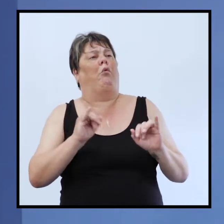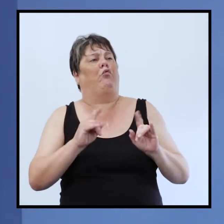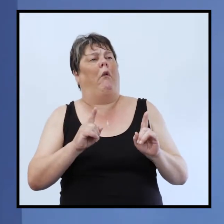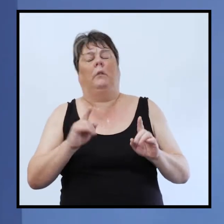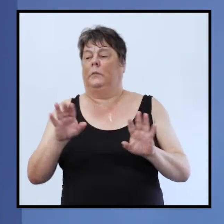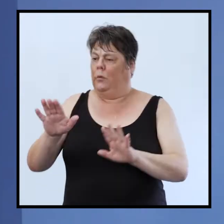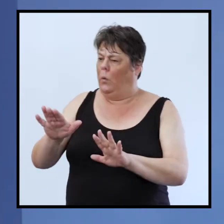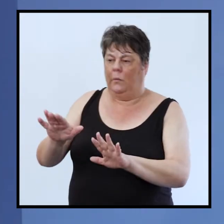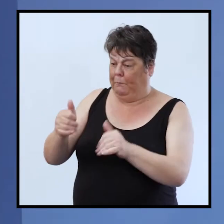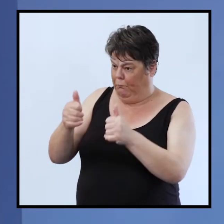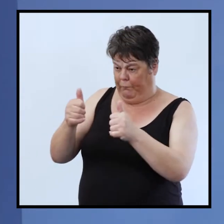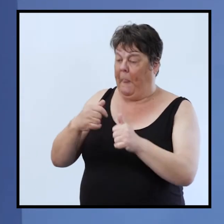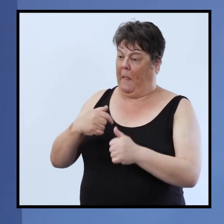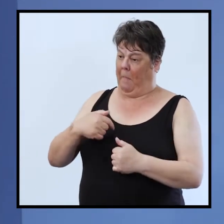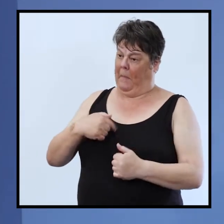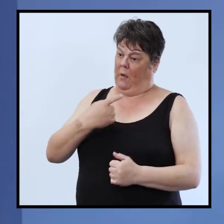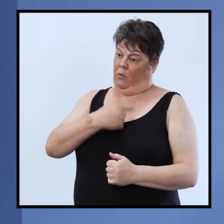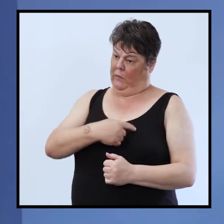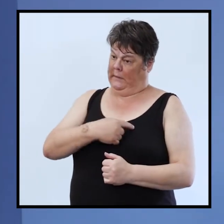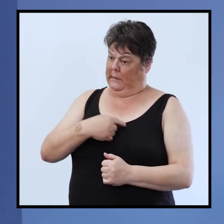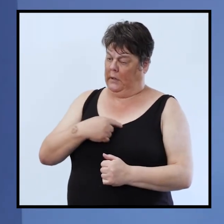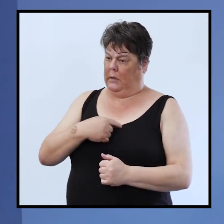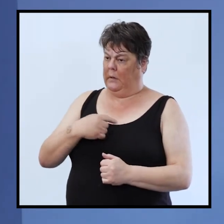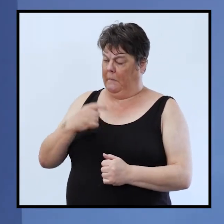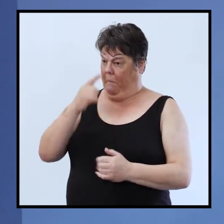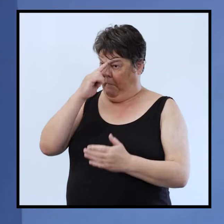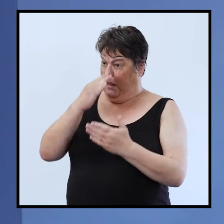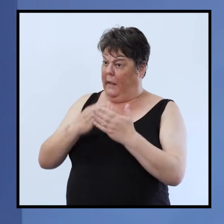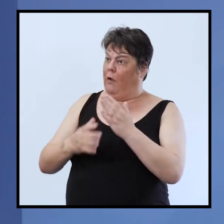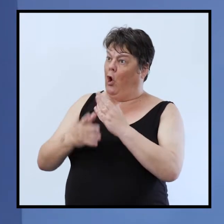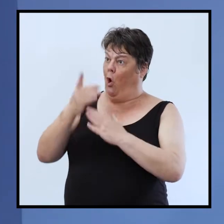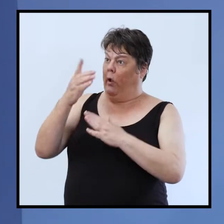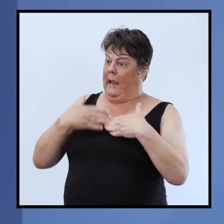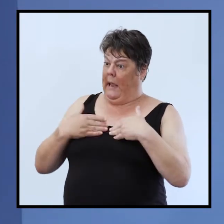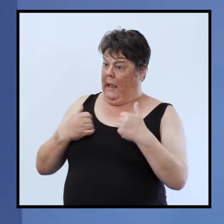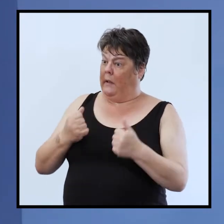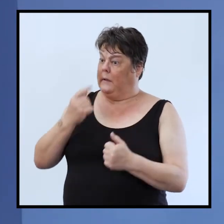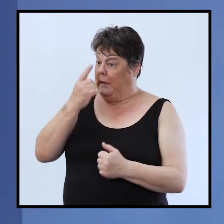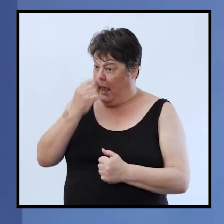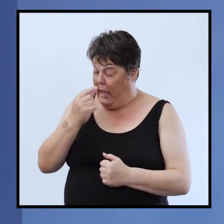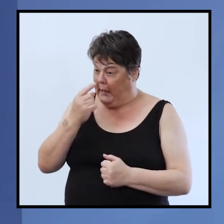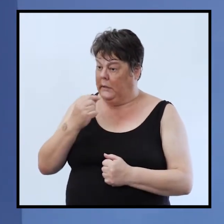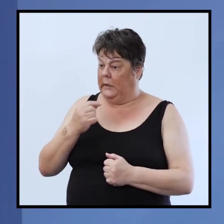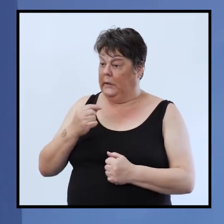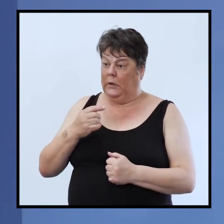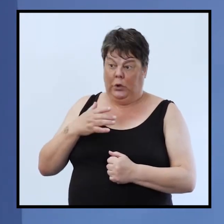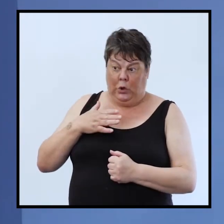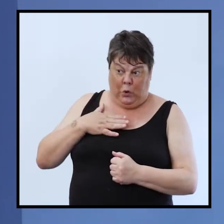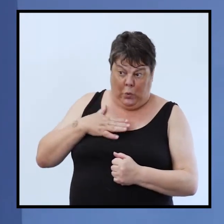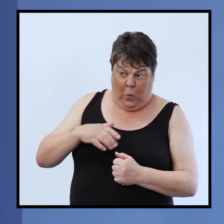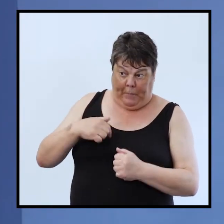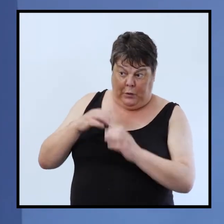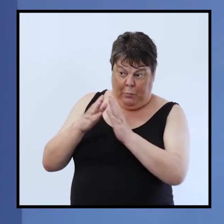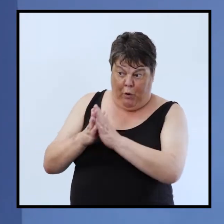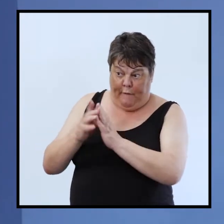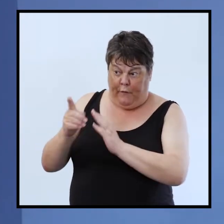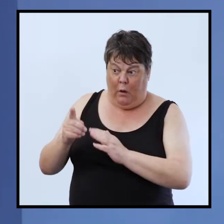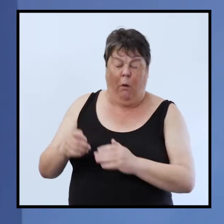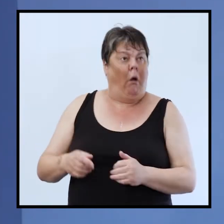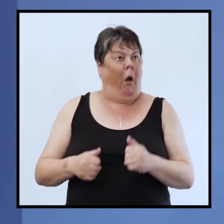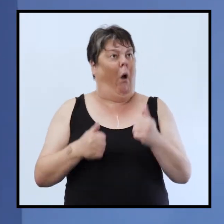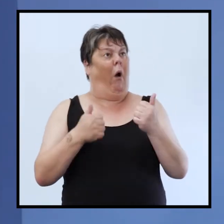uh look i'm a christian and i believe god heals and pray for people sometimes they get healed you would like me to pray oh yeah that